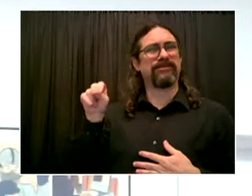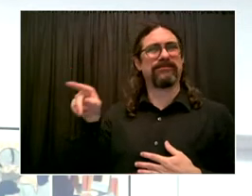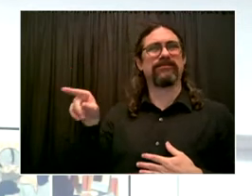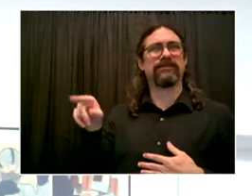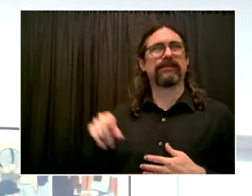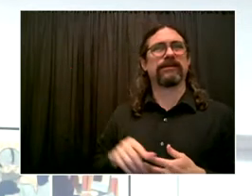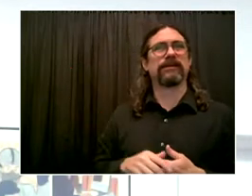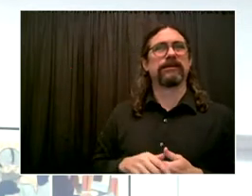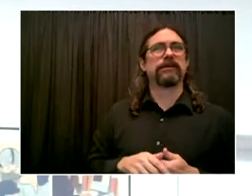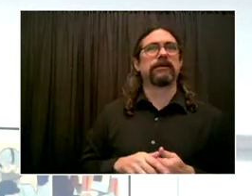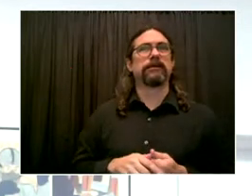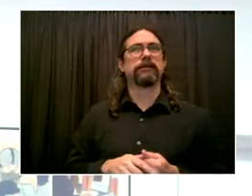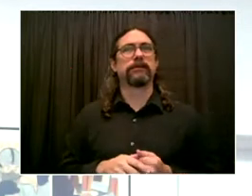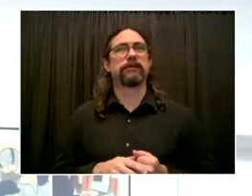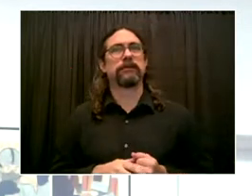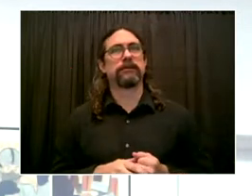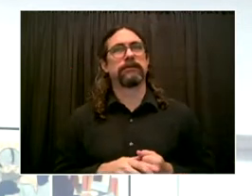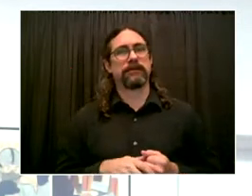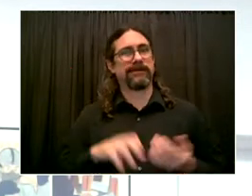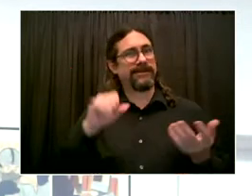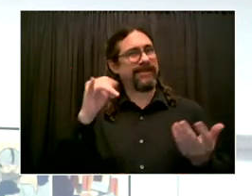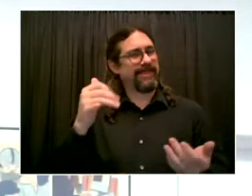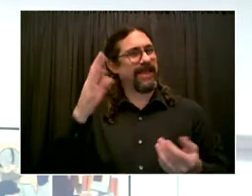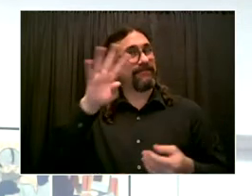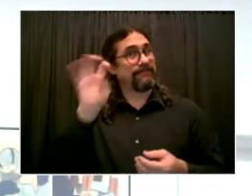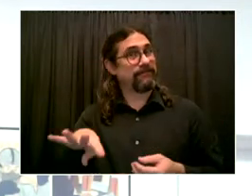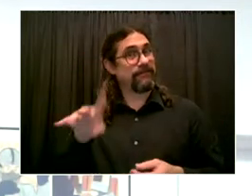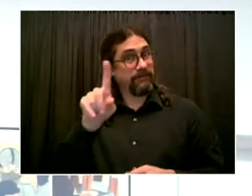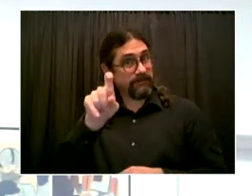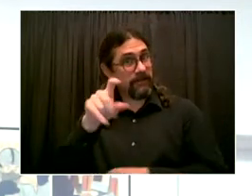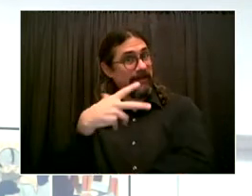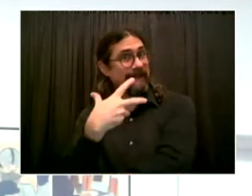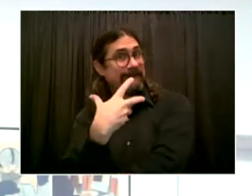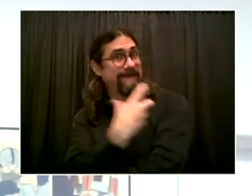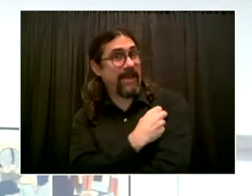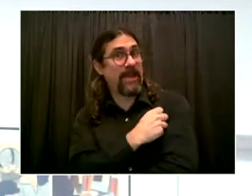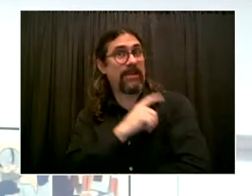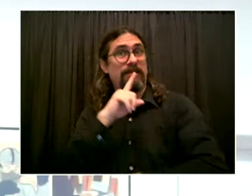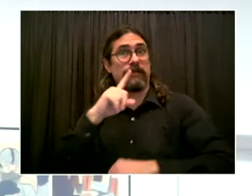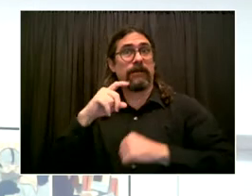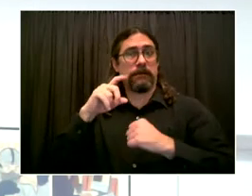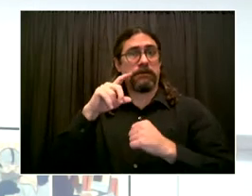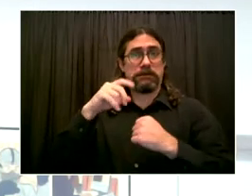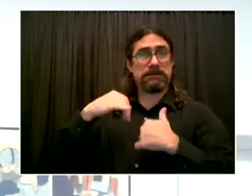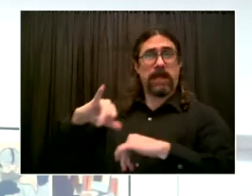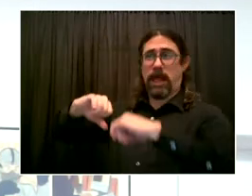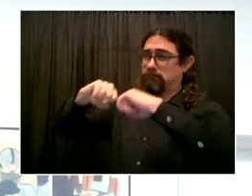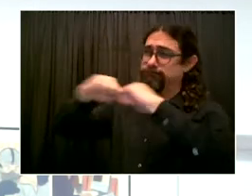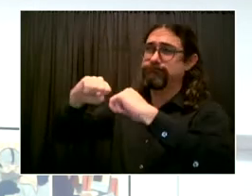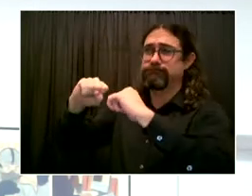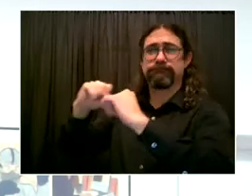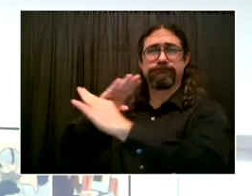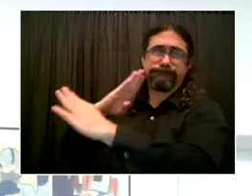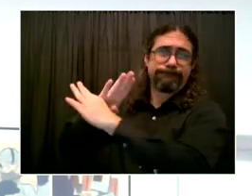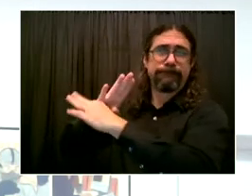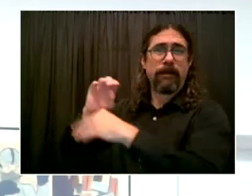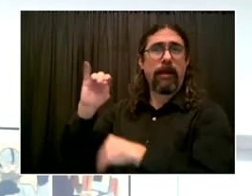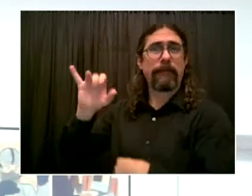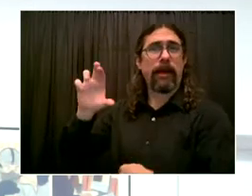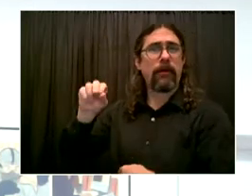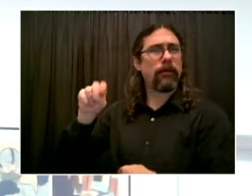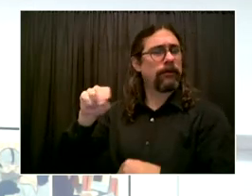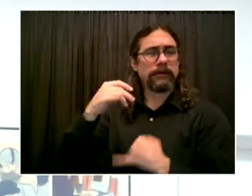we do expect the vaccines to retain some degree of effectiveness, but precisely how much will take a few weeks to clarify.